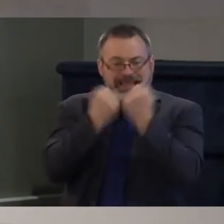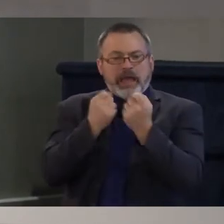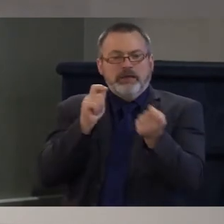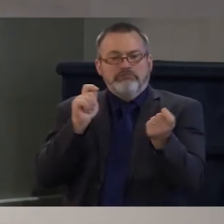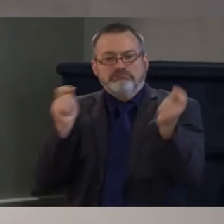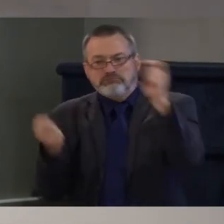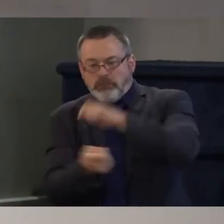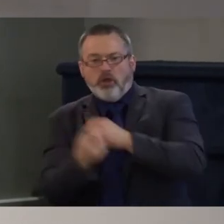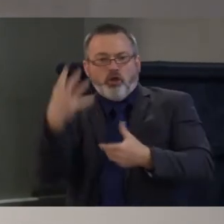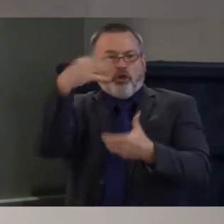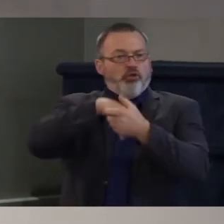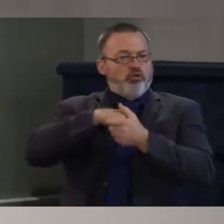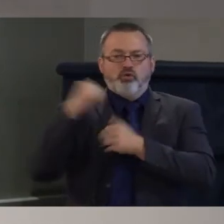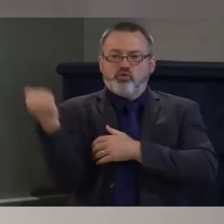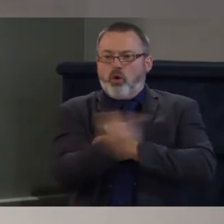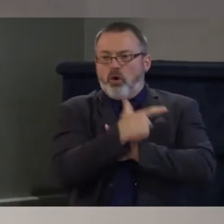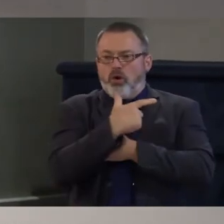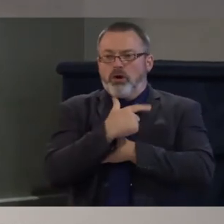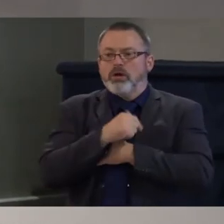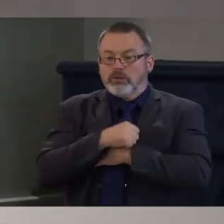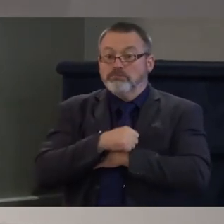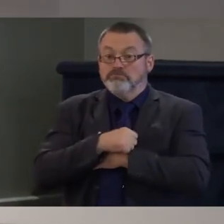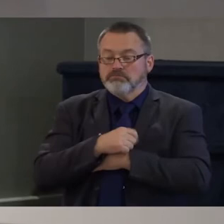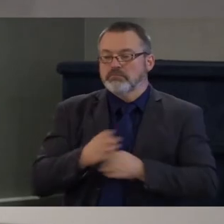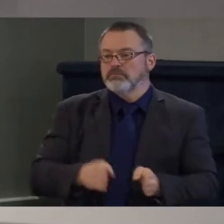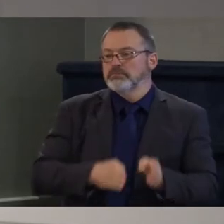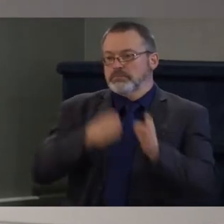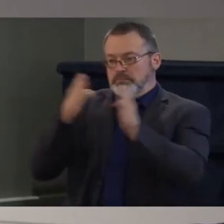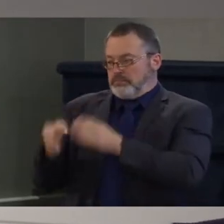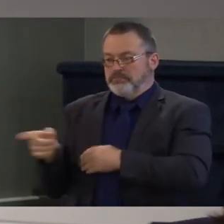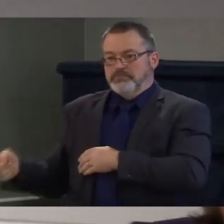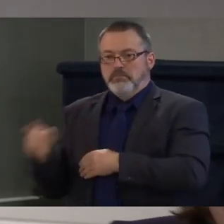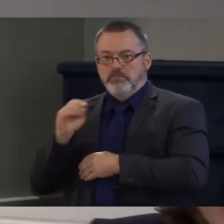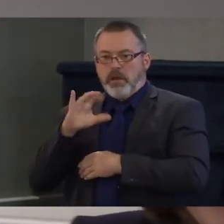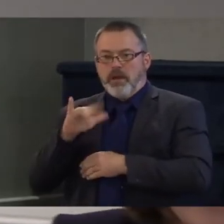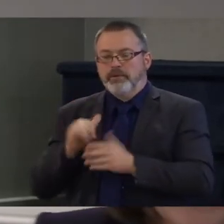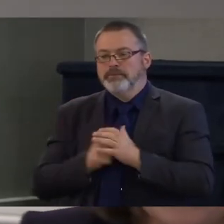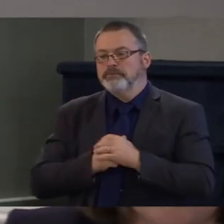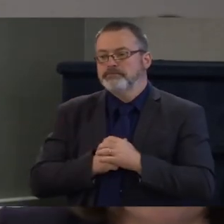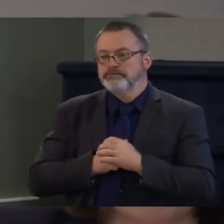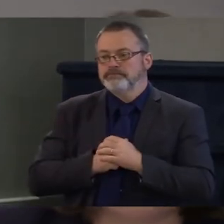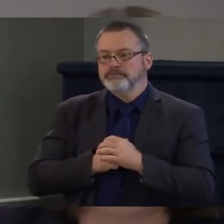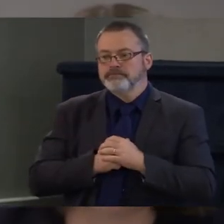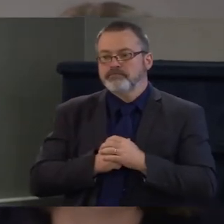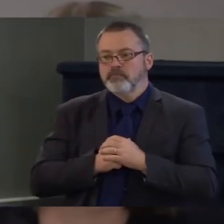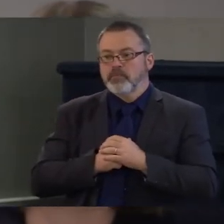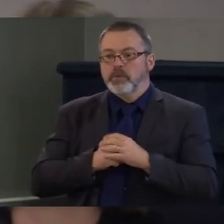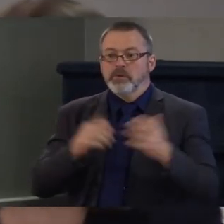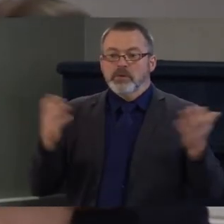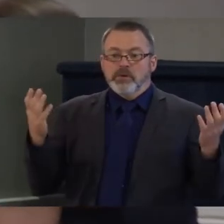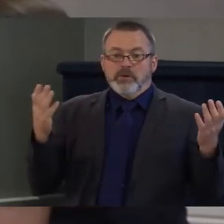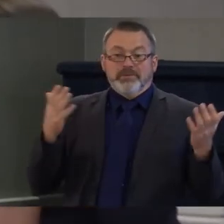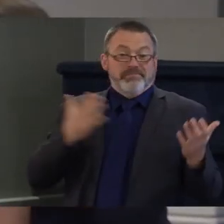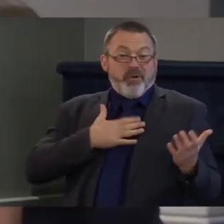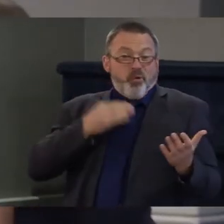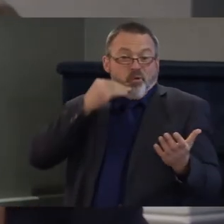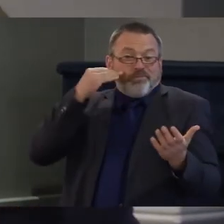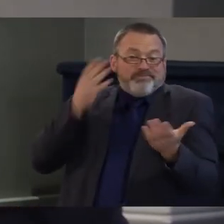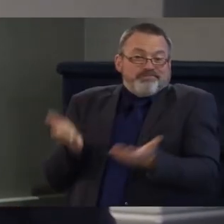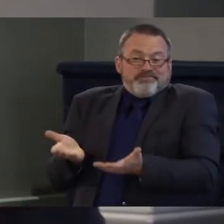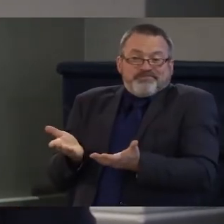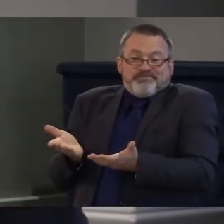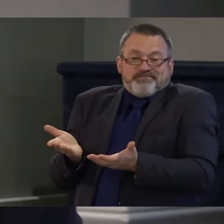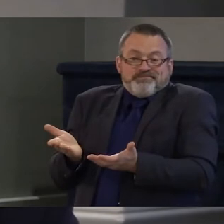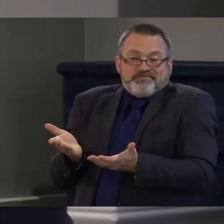molly gray sure yes just um we'll share personally i grew up in a household where we didn't talk about mental